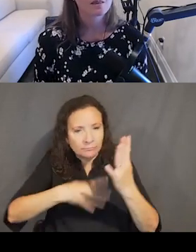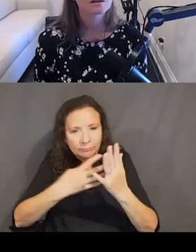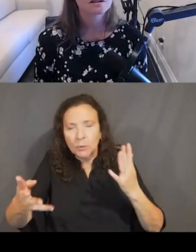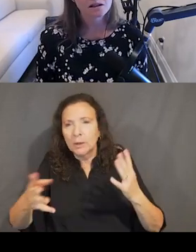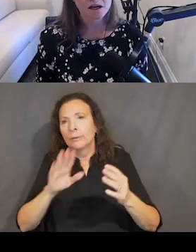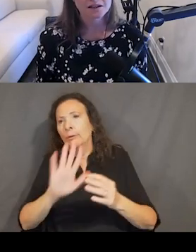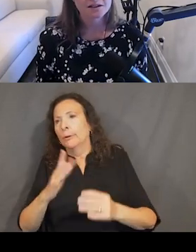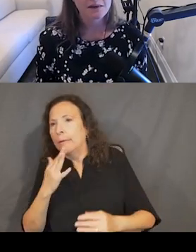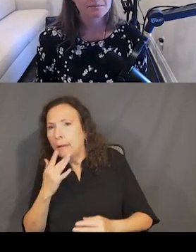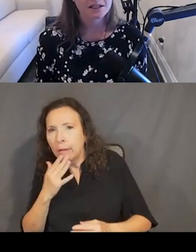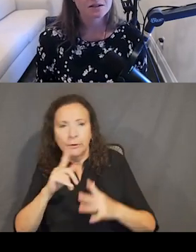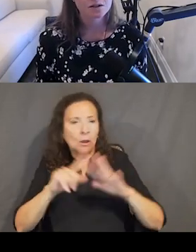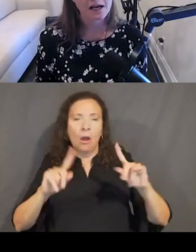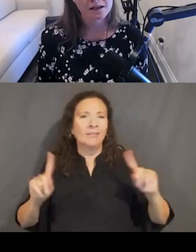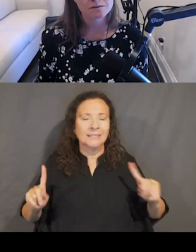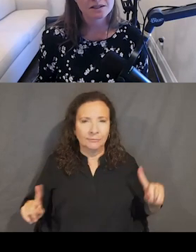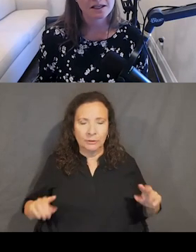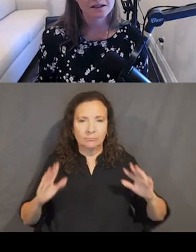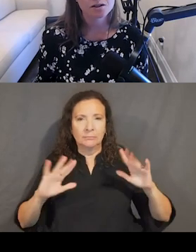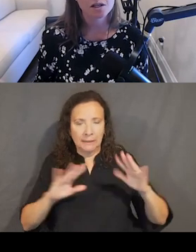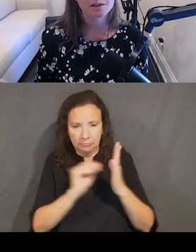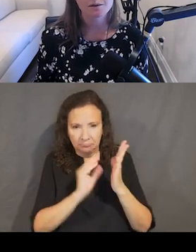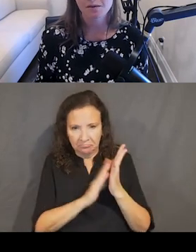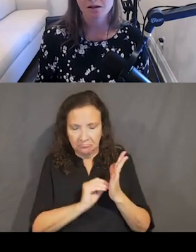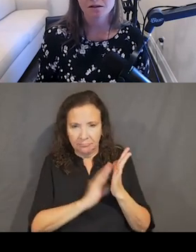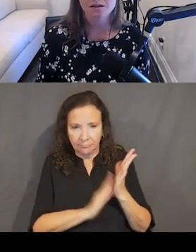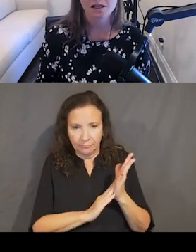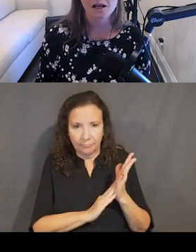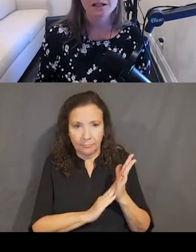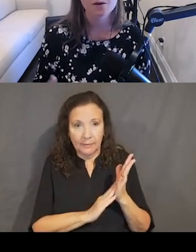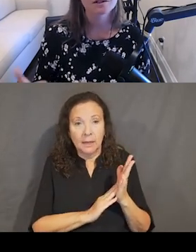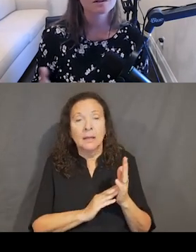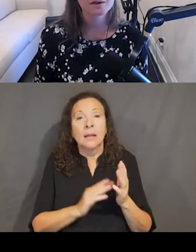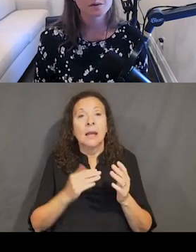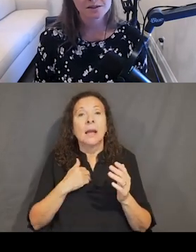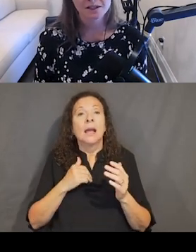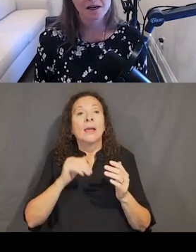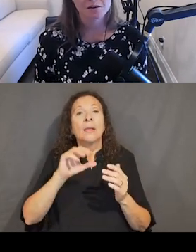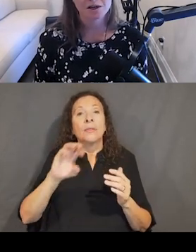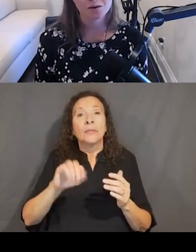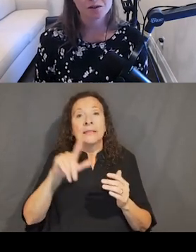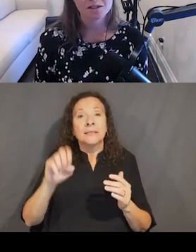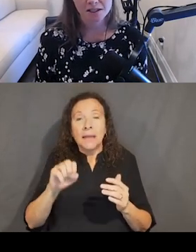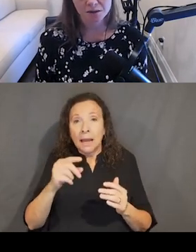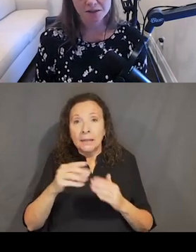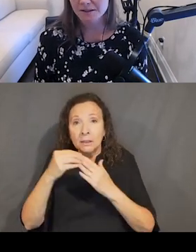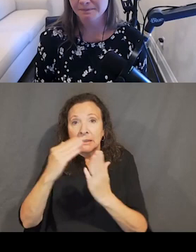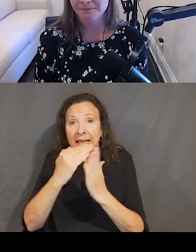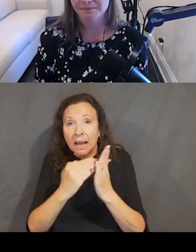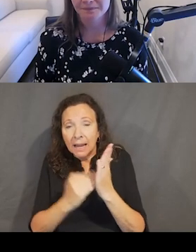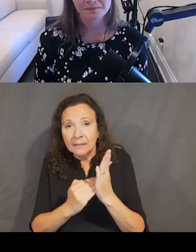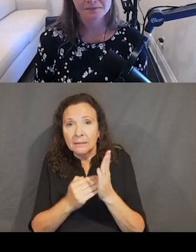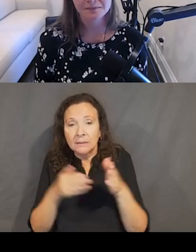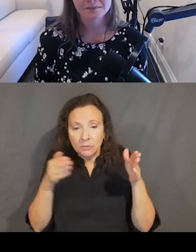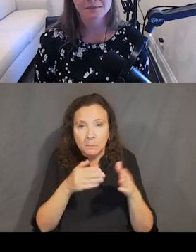style guides map best to atoms and your subatomic particles. And so this is where you want to spend time on your design tokens.